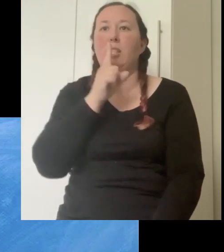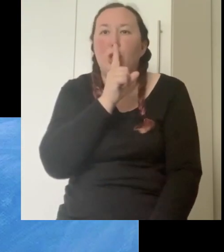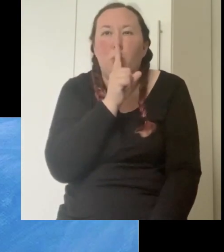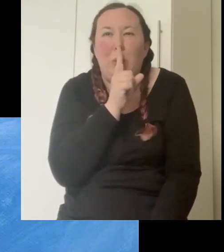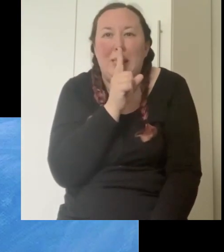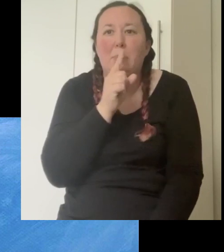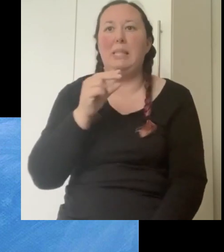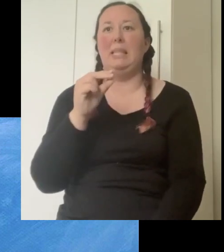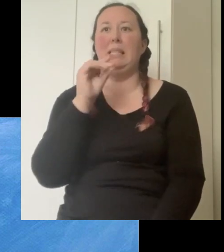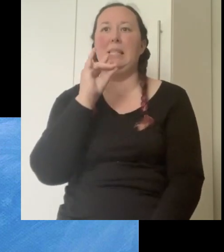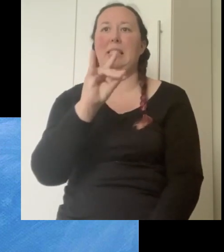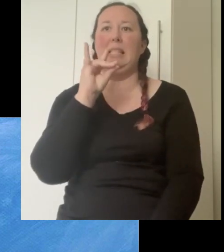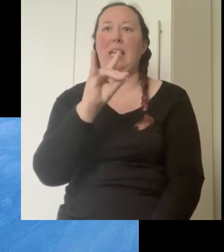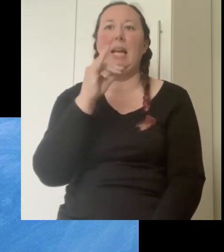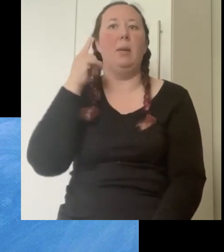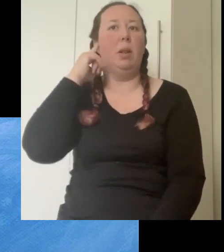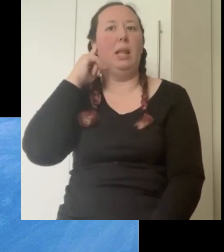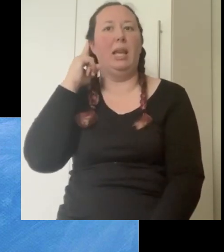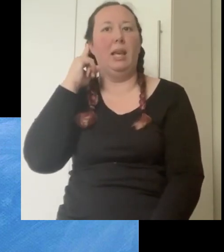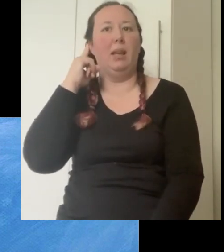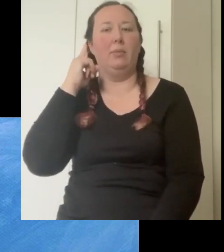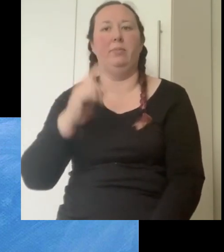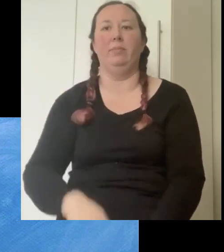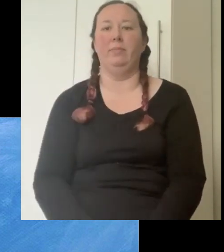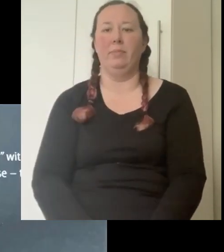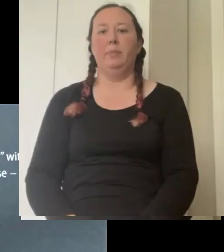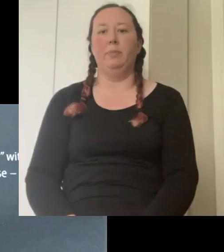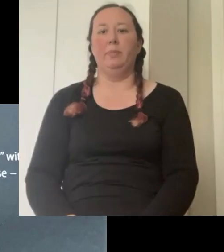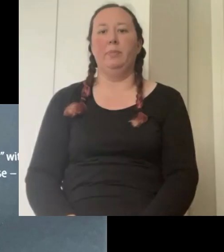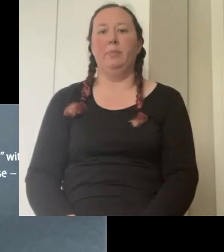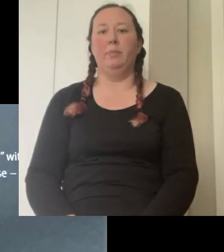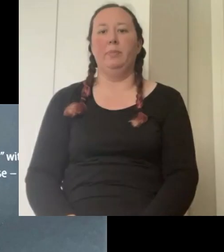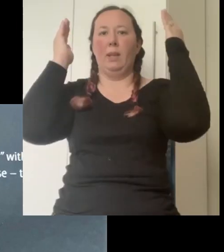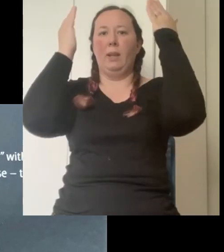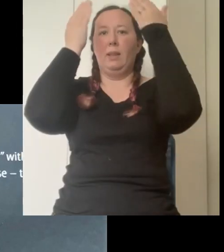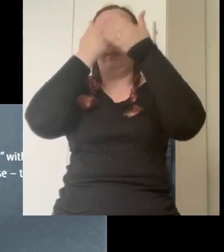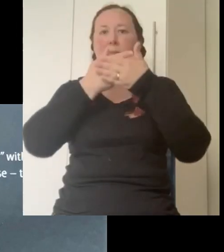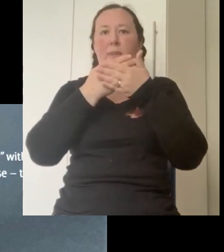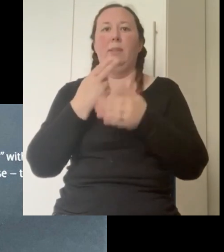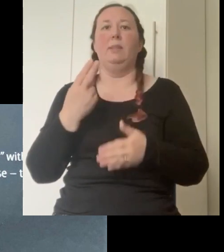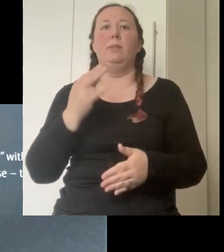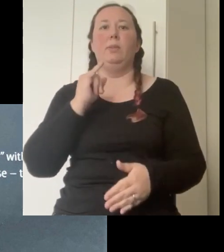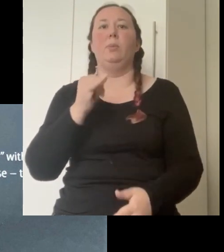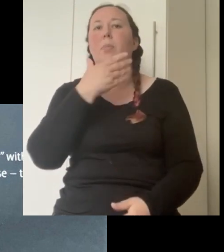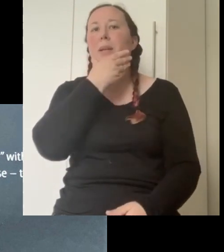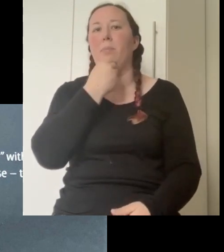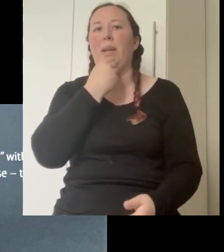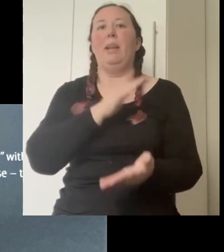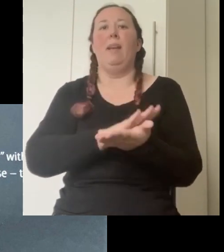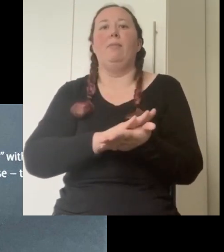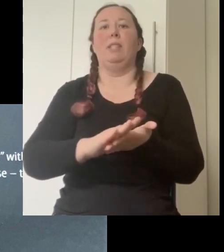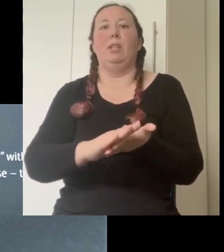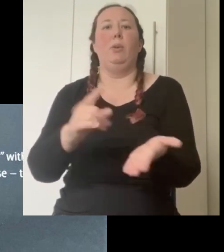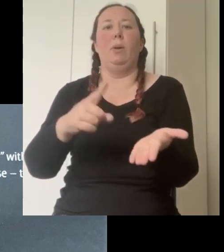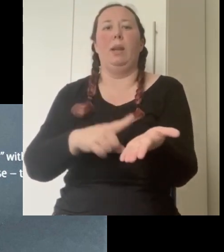and she whispered it into each animal ear at dead of night the two bad